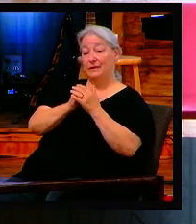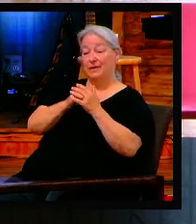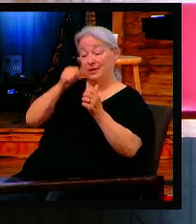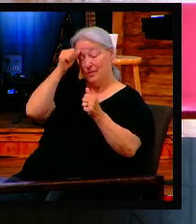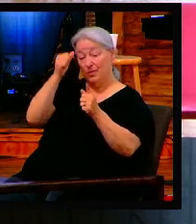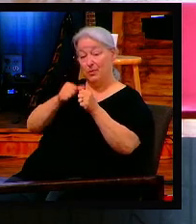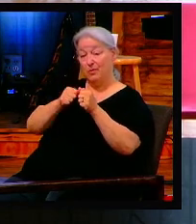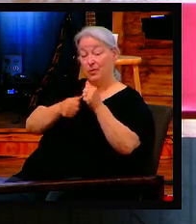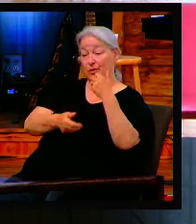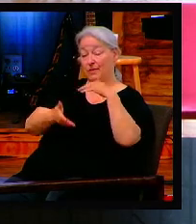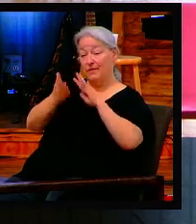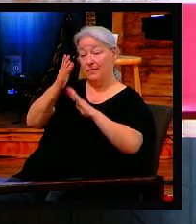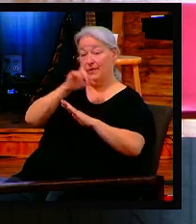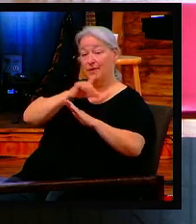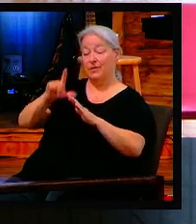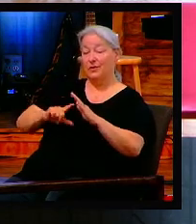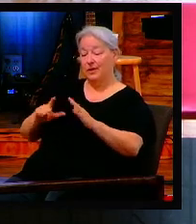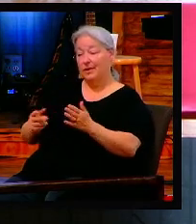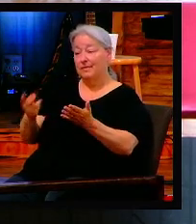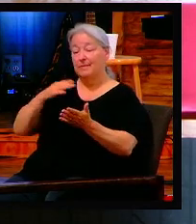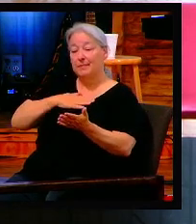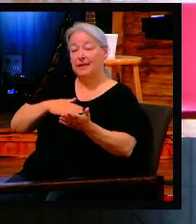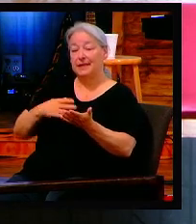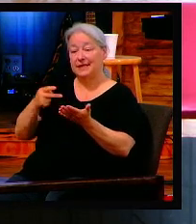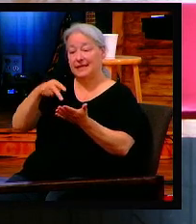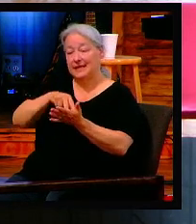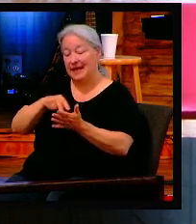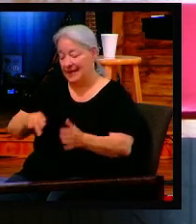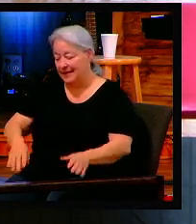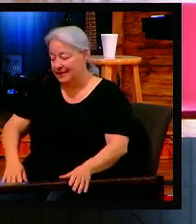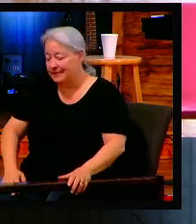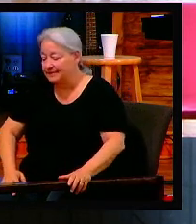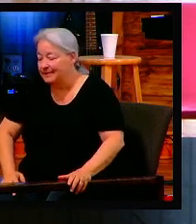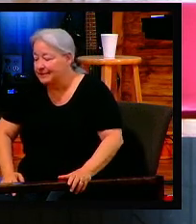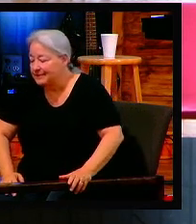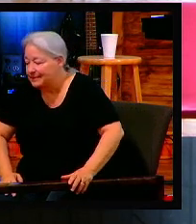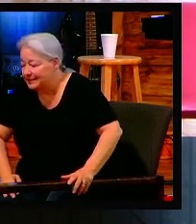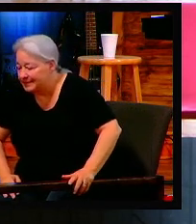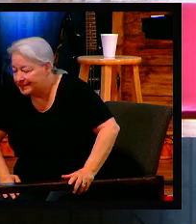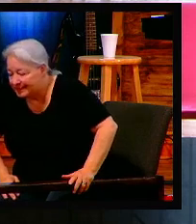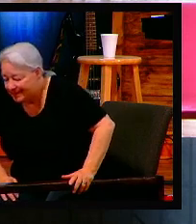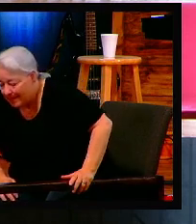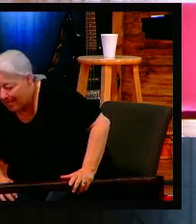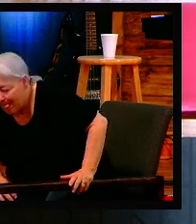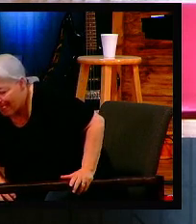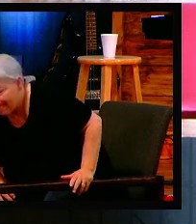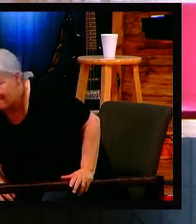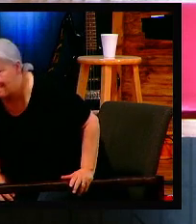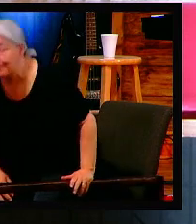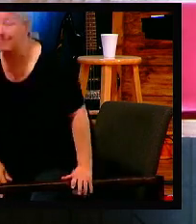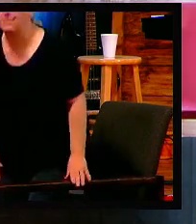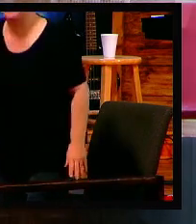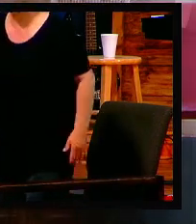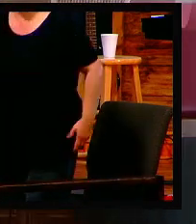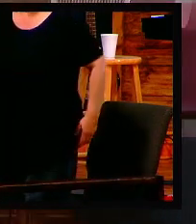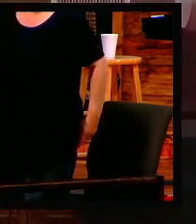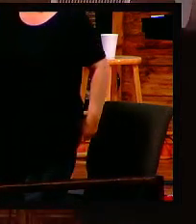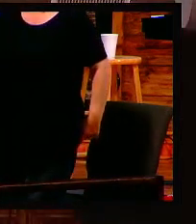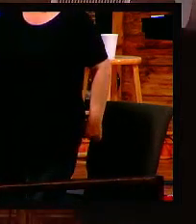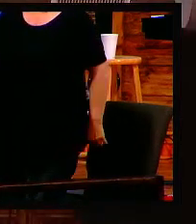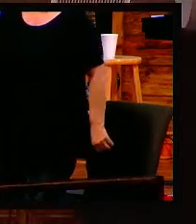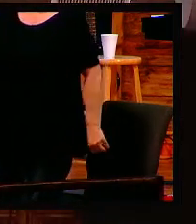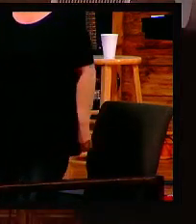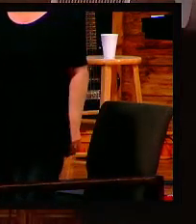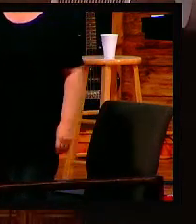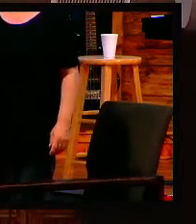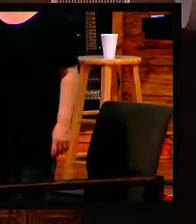we stand, please? And then I was thinking to the Lord, was, Lord, how do I conclude this? And I heard this scripture in my mind. You can do all these things and